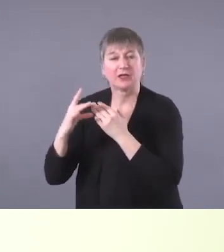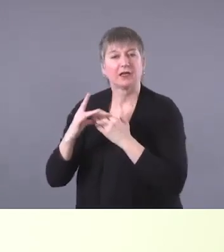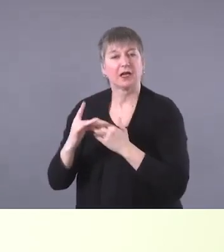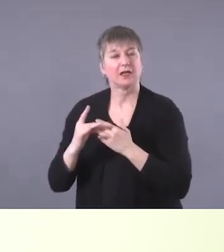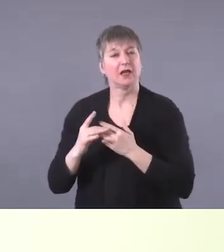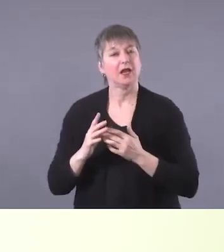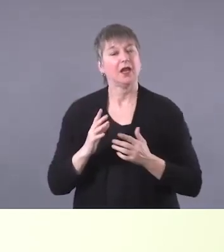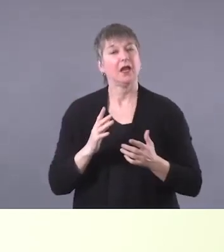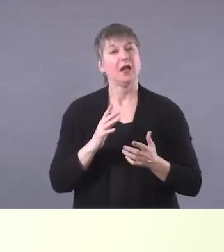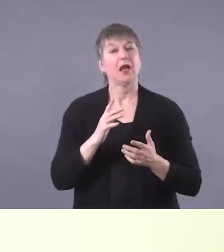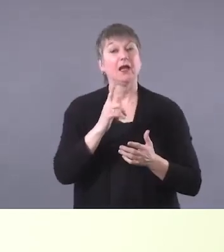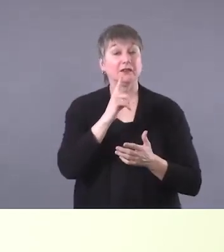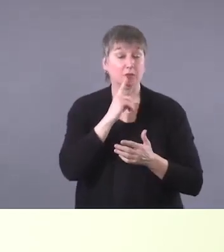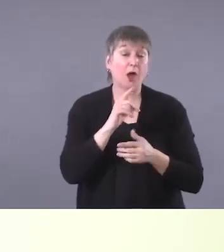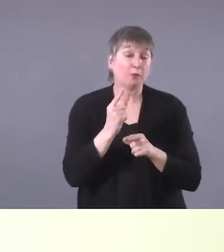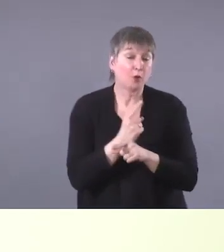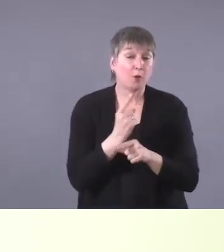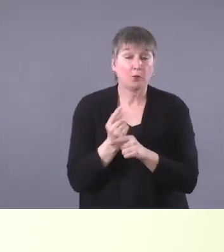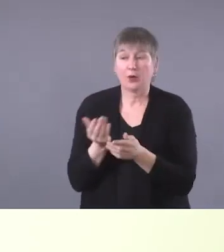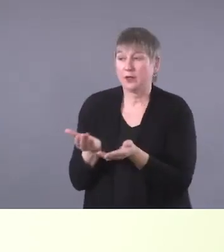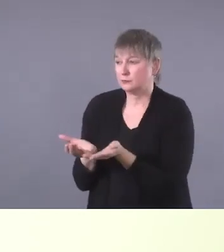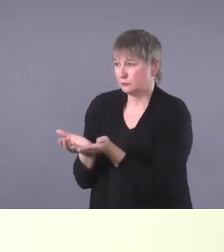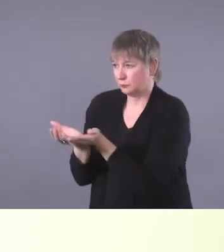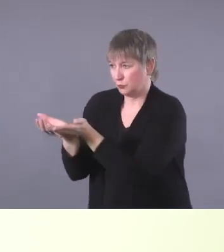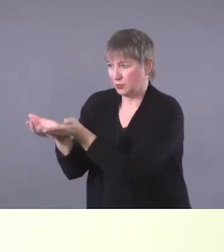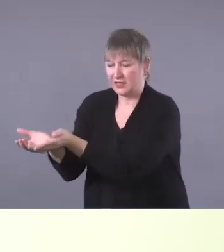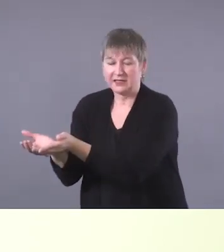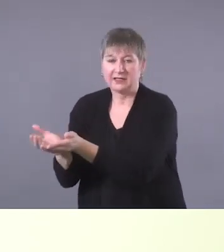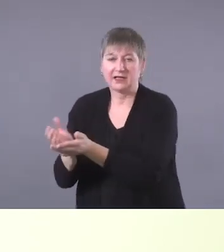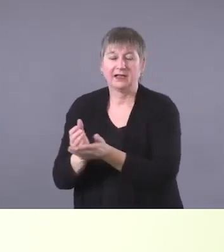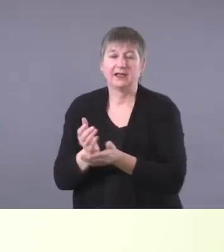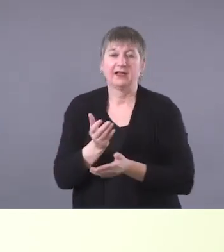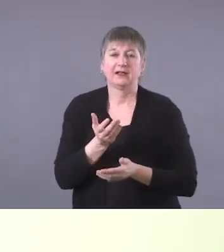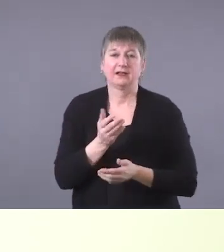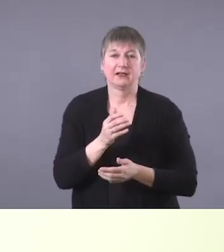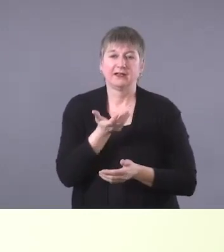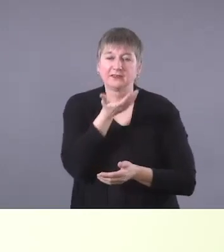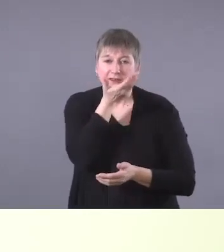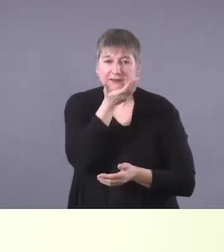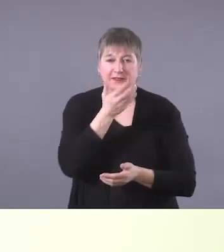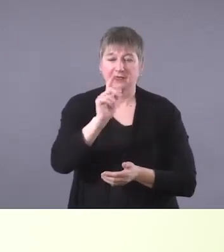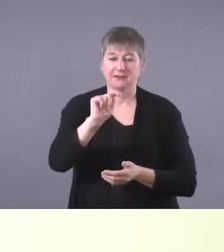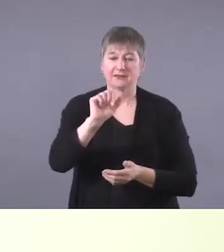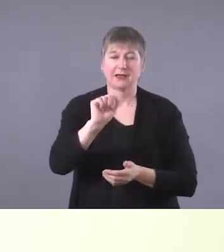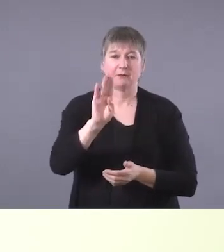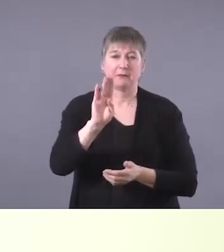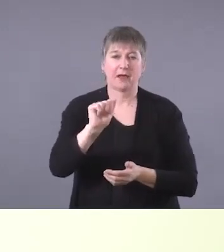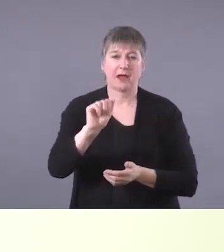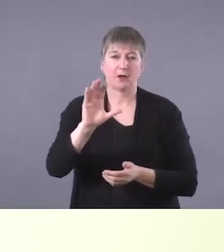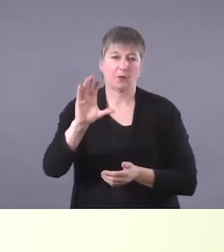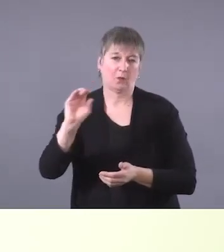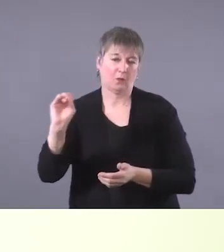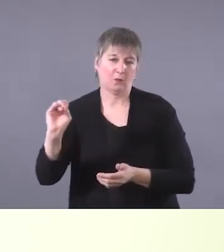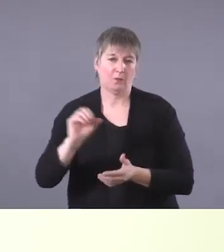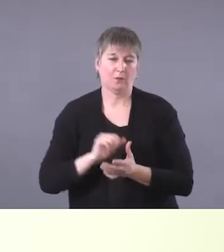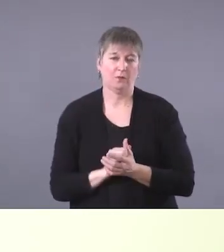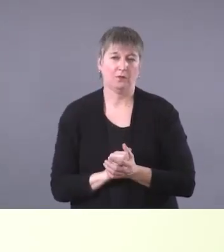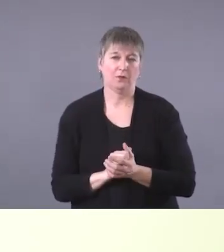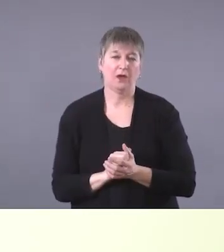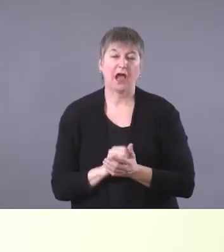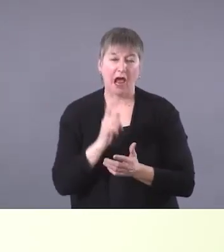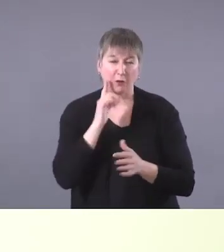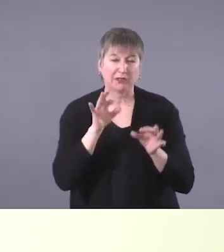present tobacco, uh, for this. And, uh, I'll talk, I'll talk a little bit more about the importance of